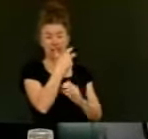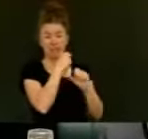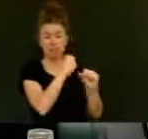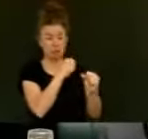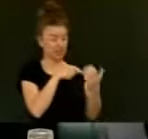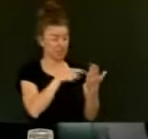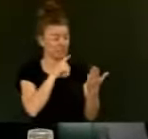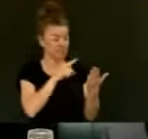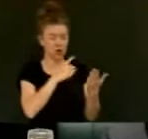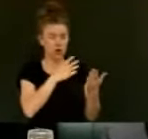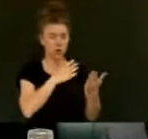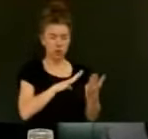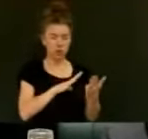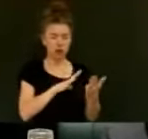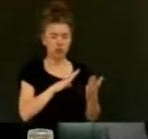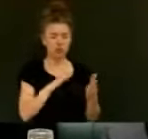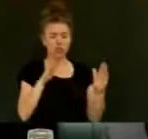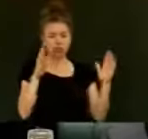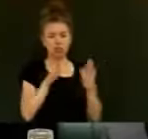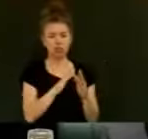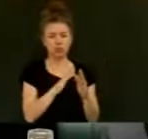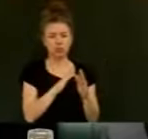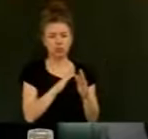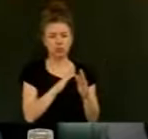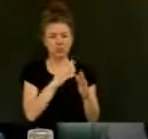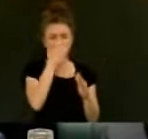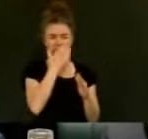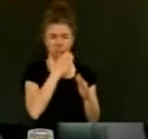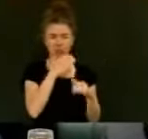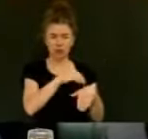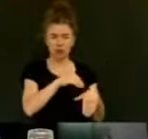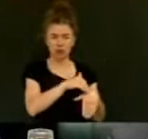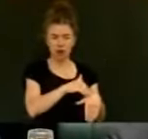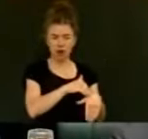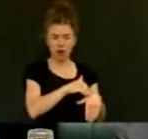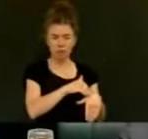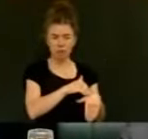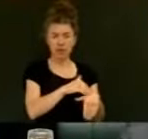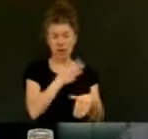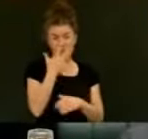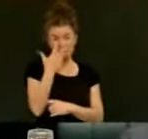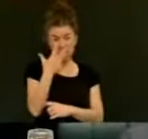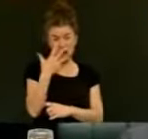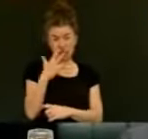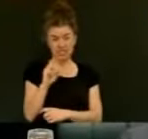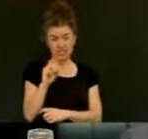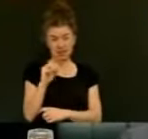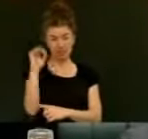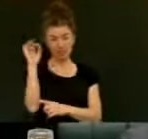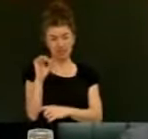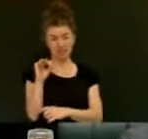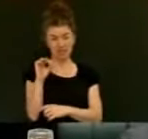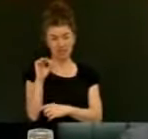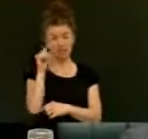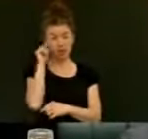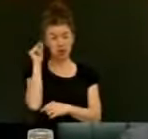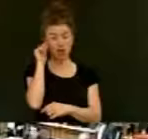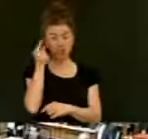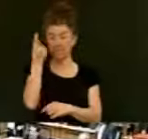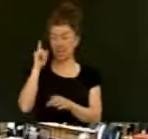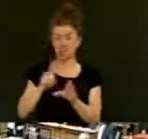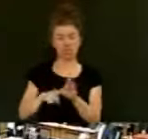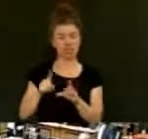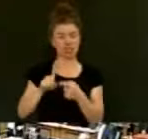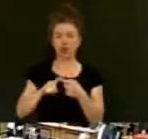crack down on the serious end of crime, end quote, given that over 90 per cent of burglaries in the country went unsold last year?